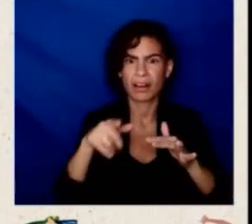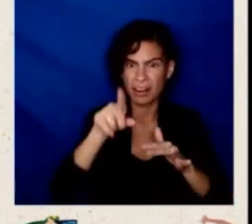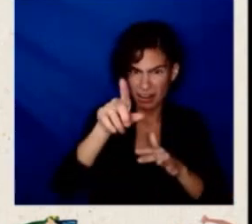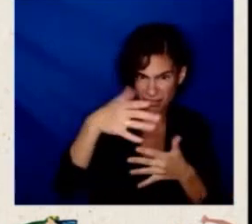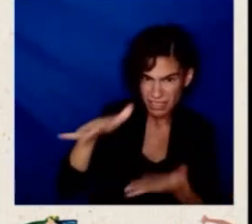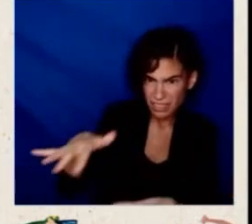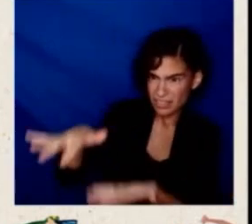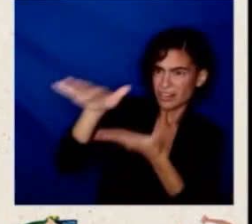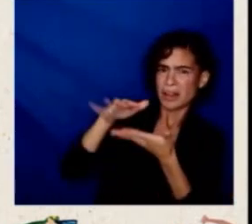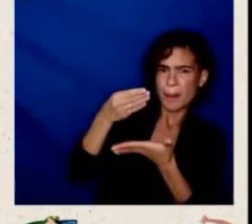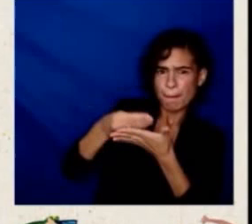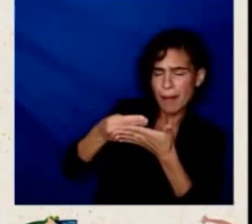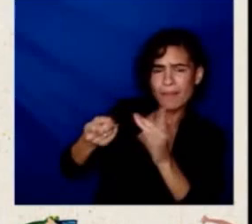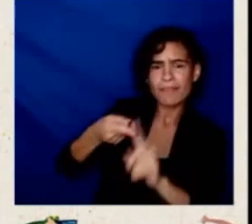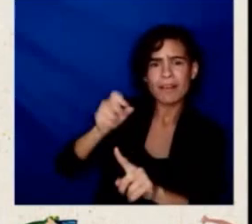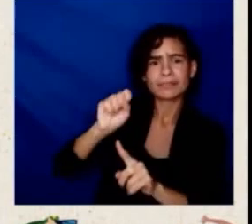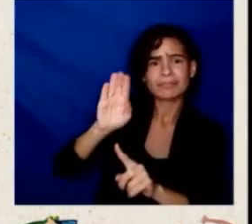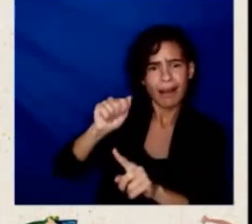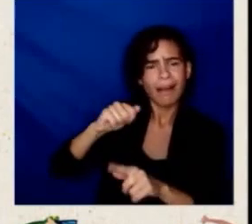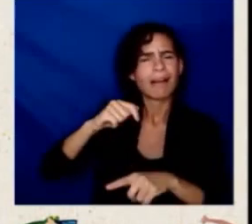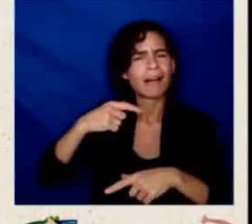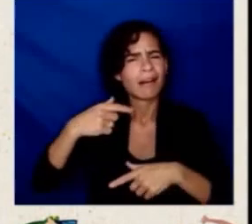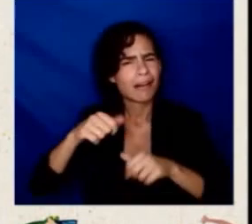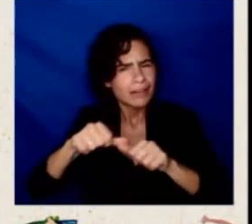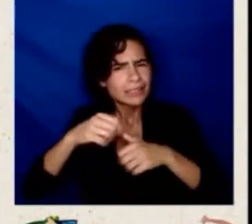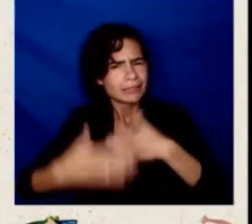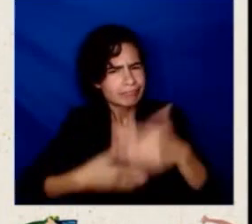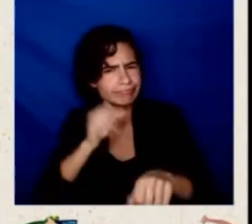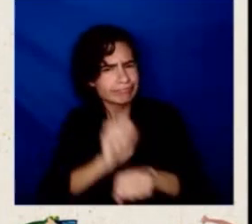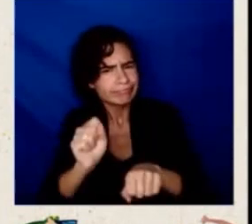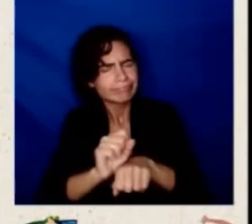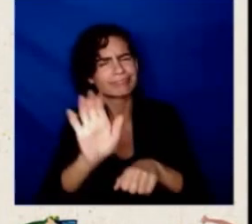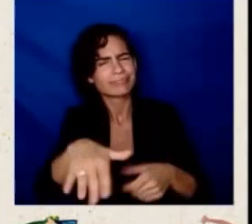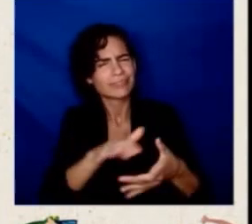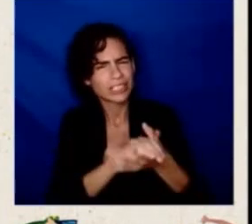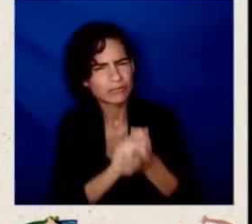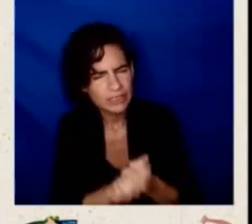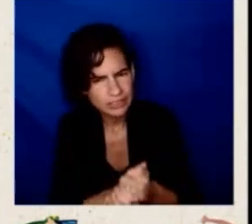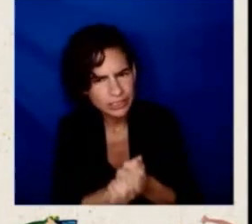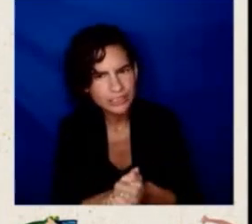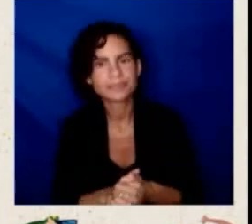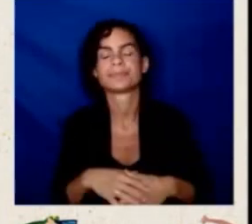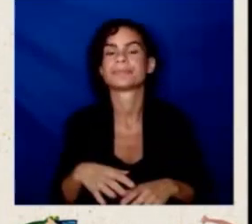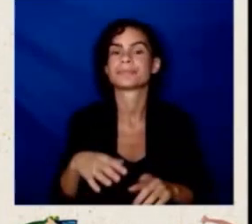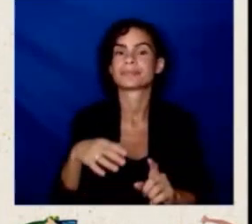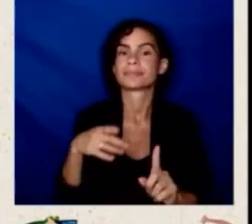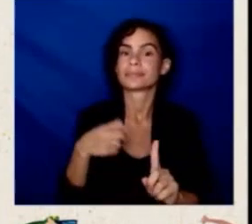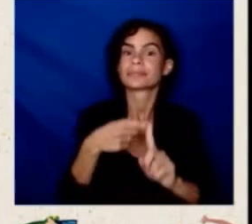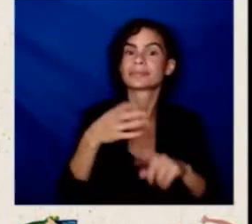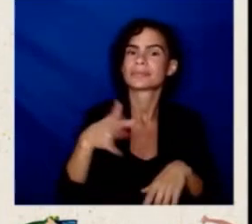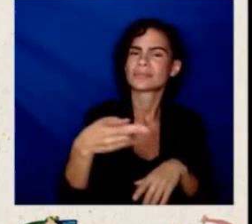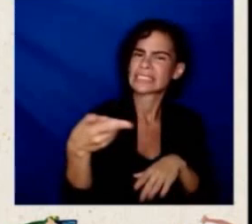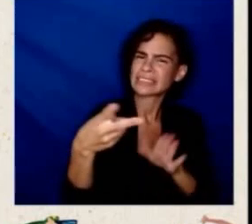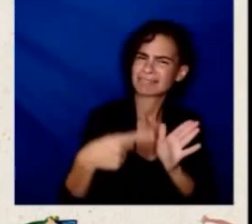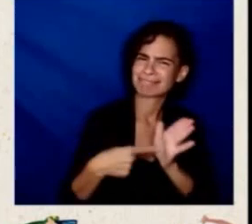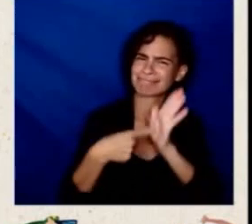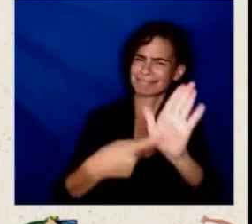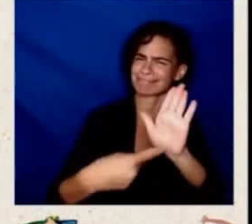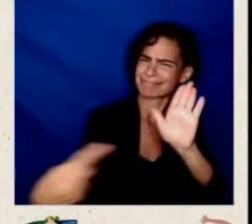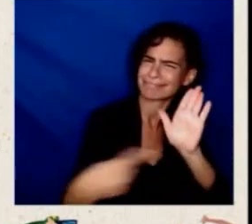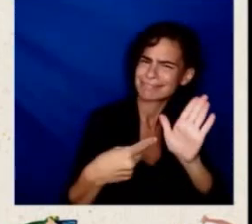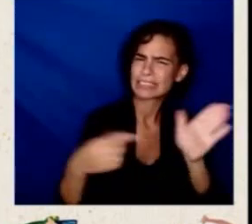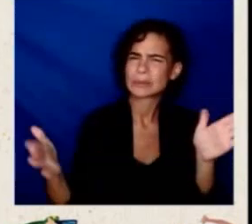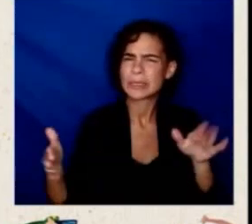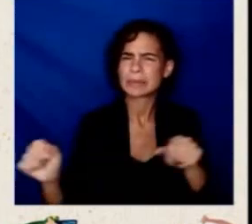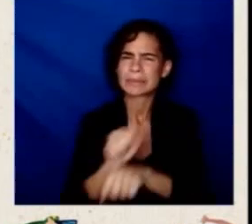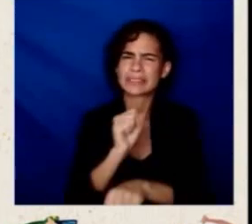congrats. You know, I think that you represent so many of our small businesses across the country. You're representative of them and